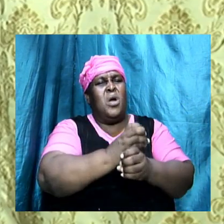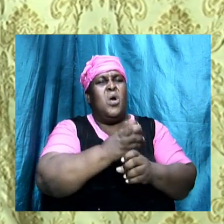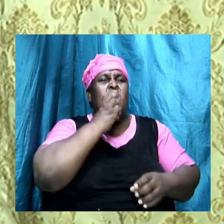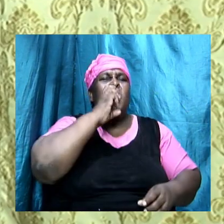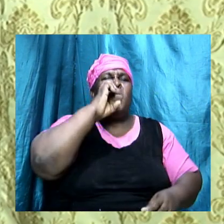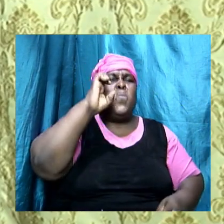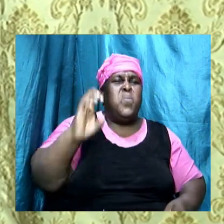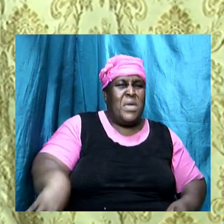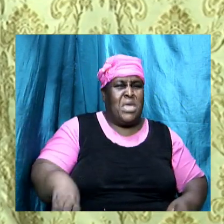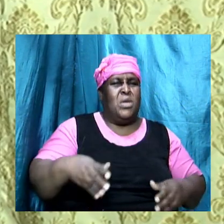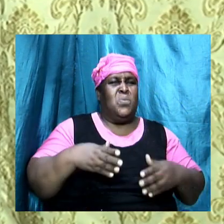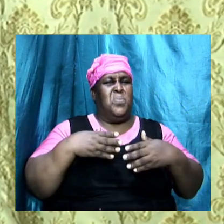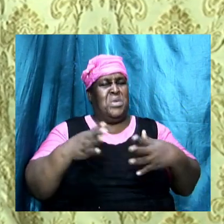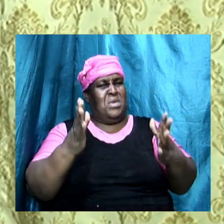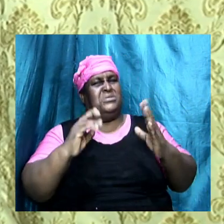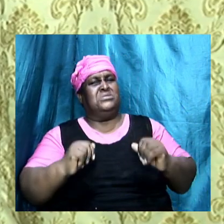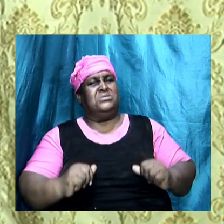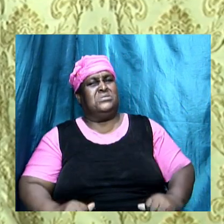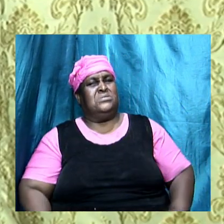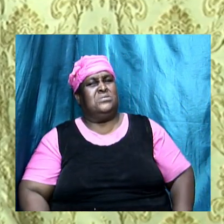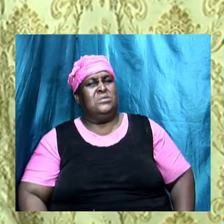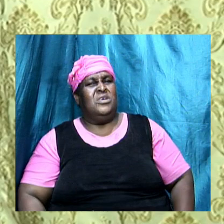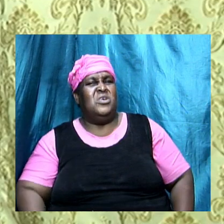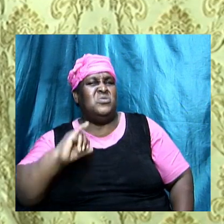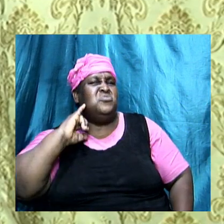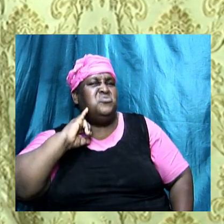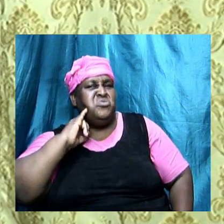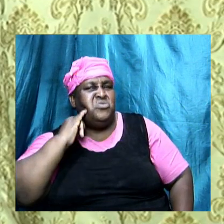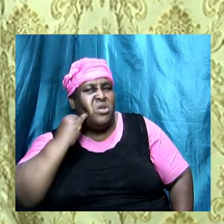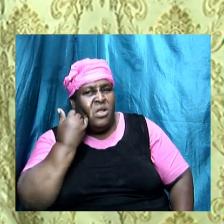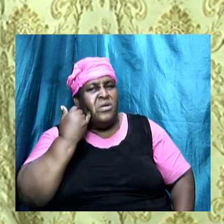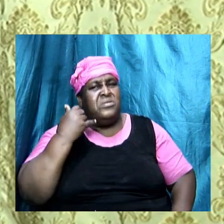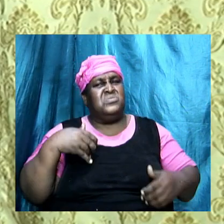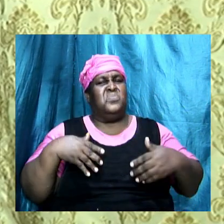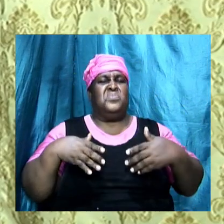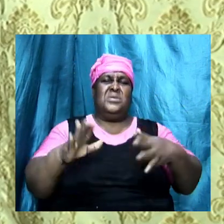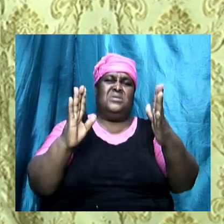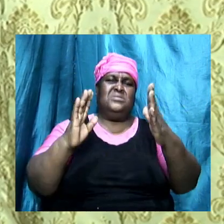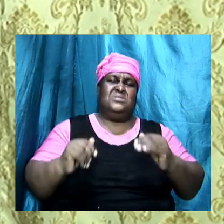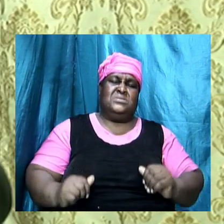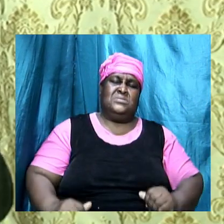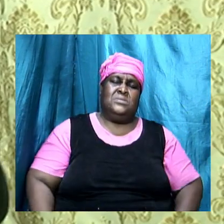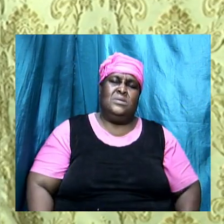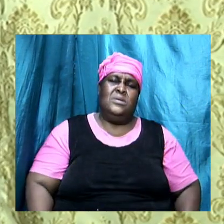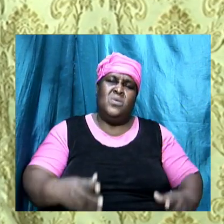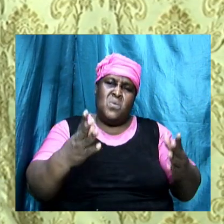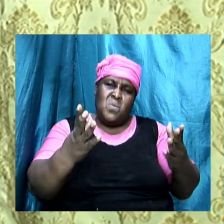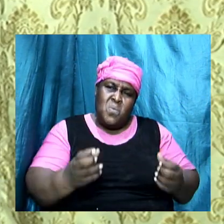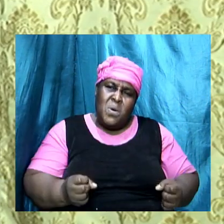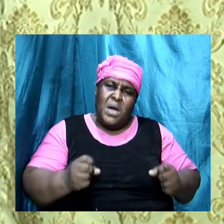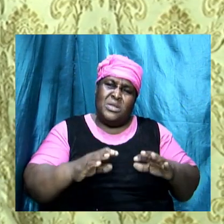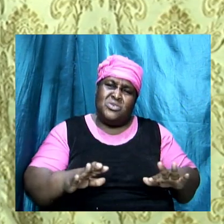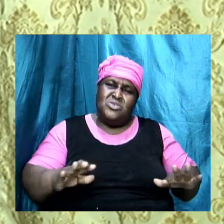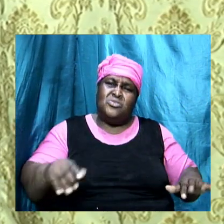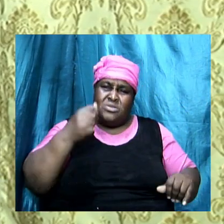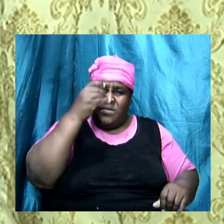amen but I want you to understand tonight somebody I want the sins of God to understand that the doctrine